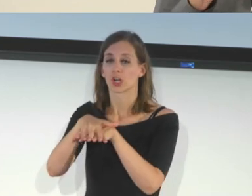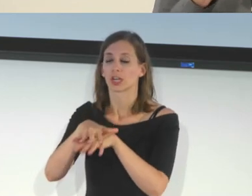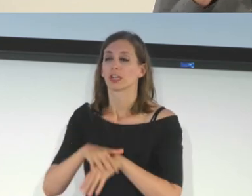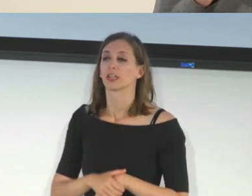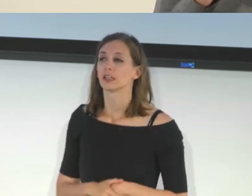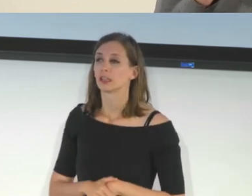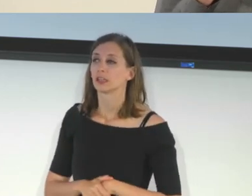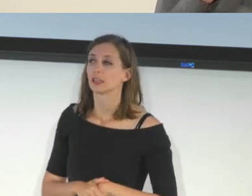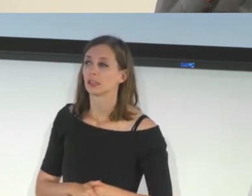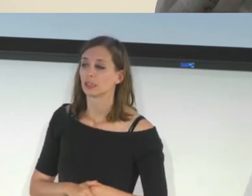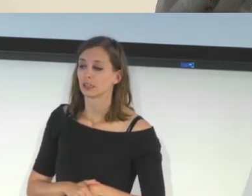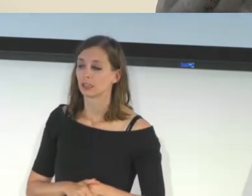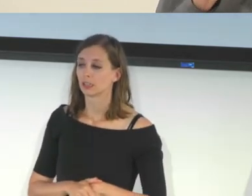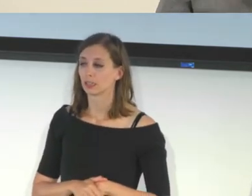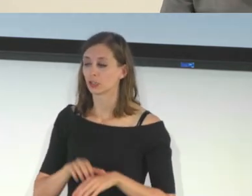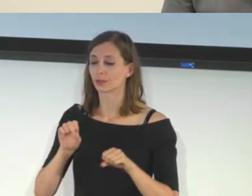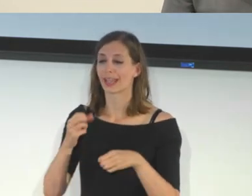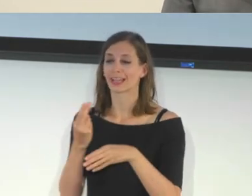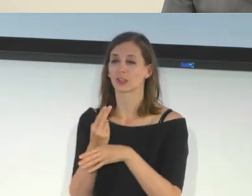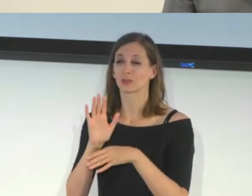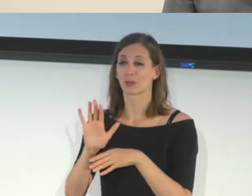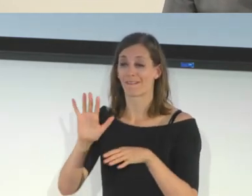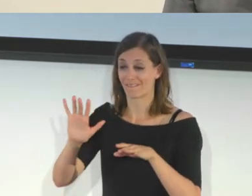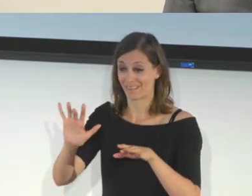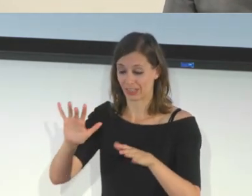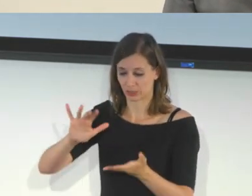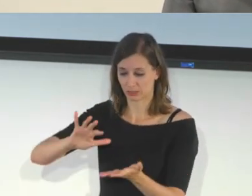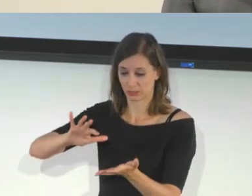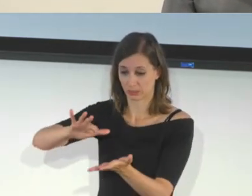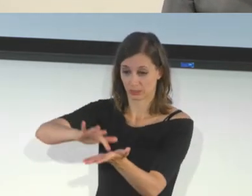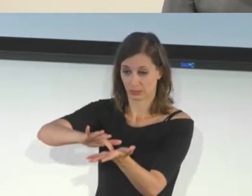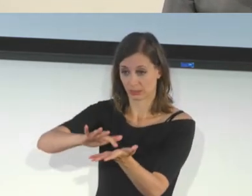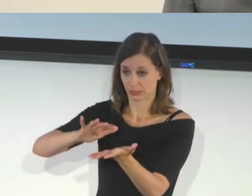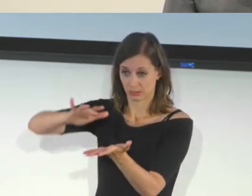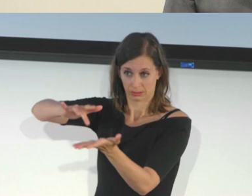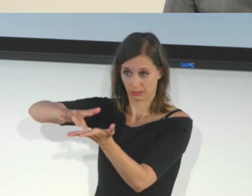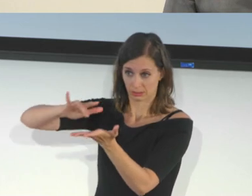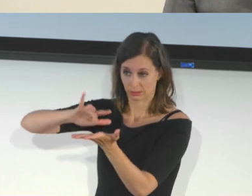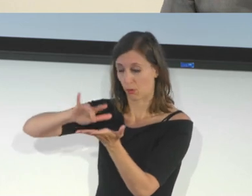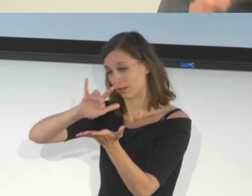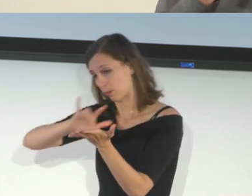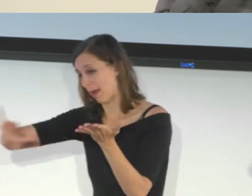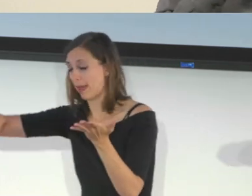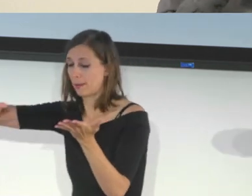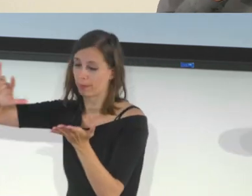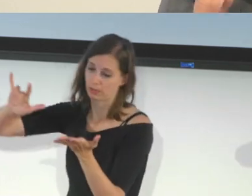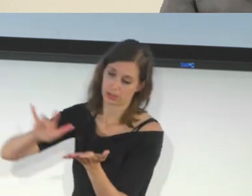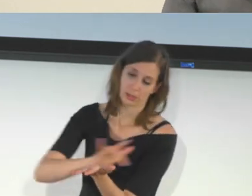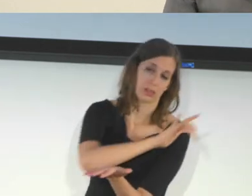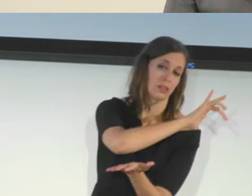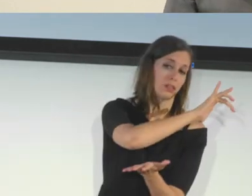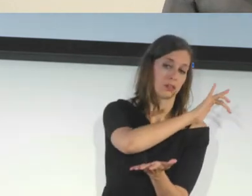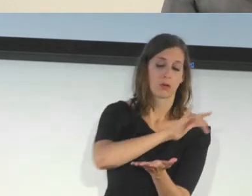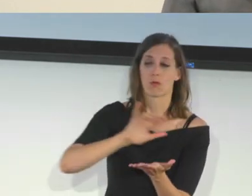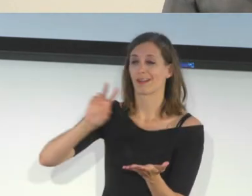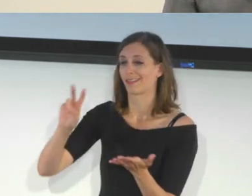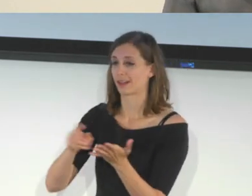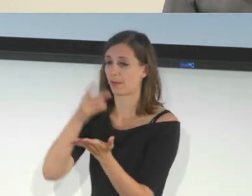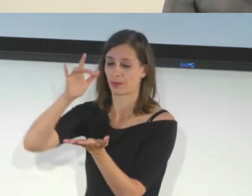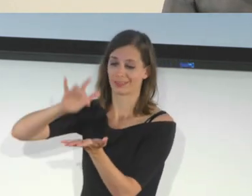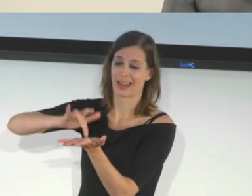your fingers to do VoiceOver gestures like swiping left and right. Double tap,